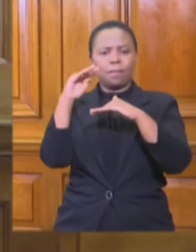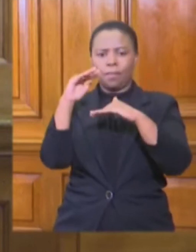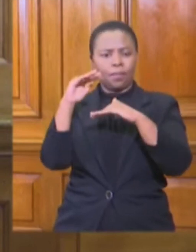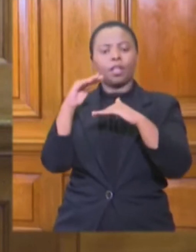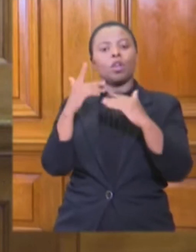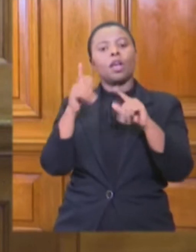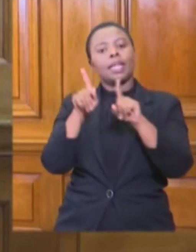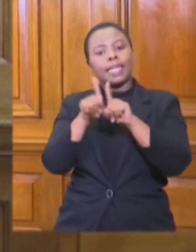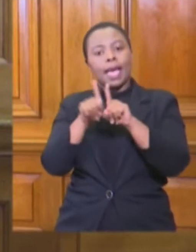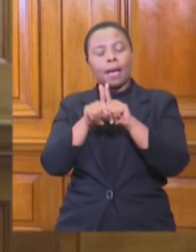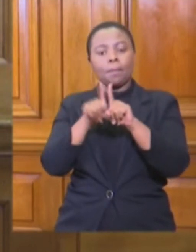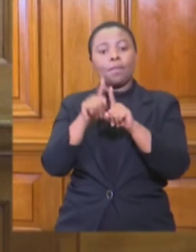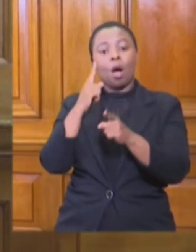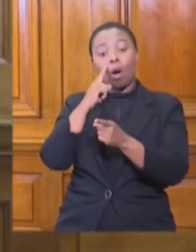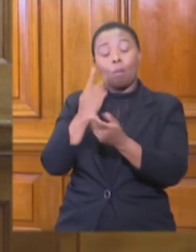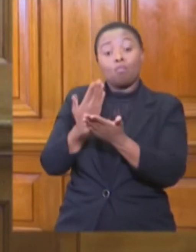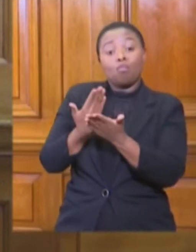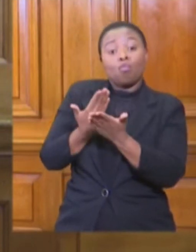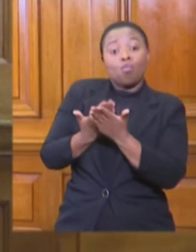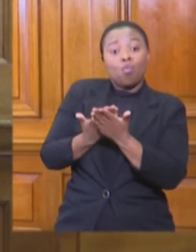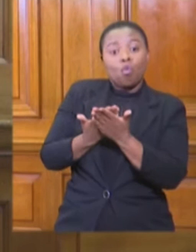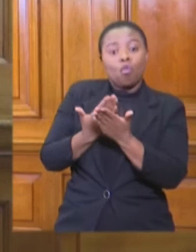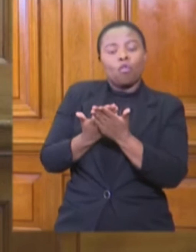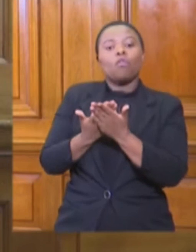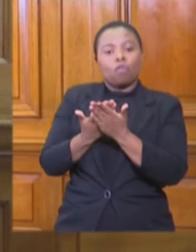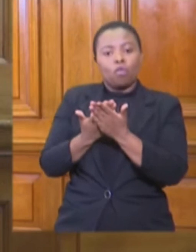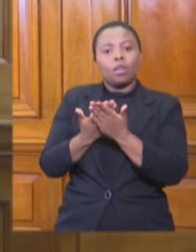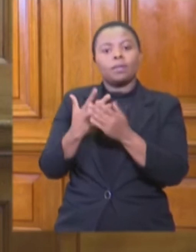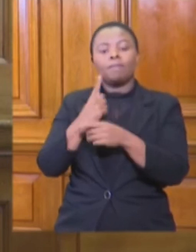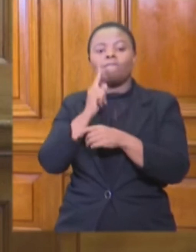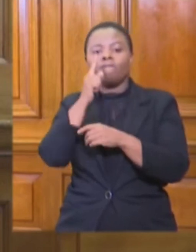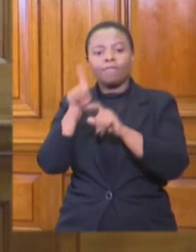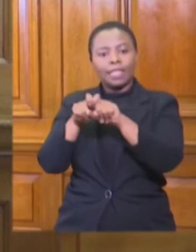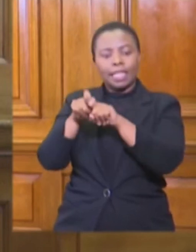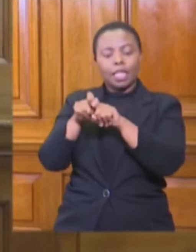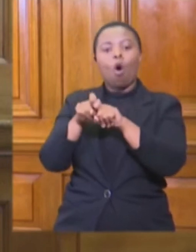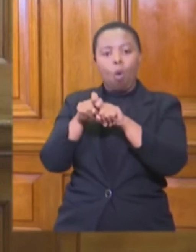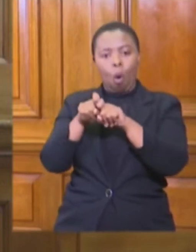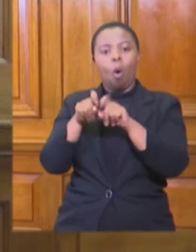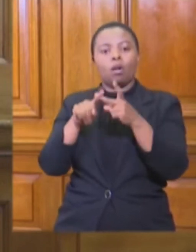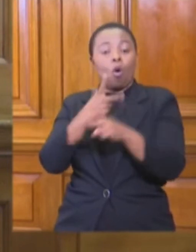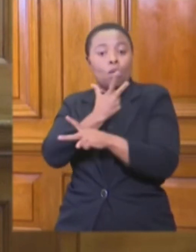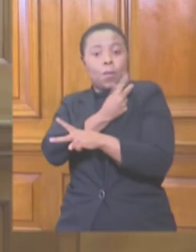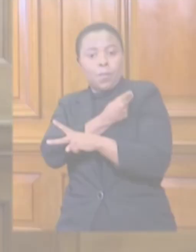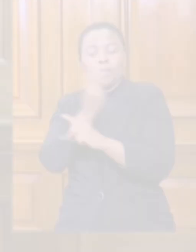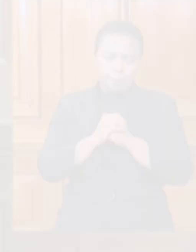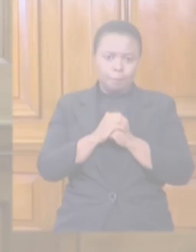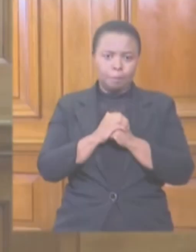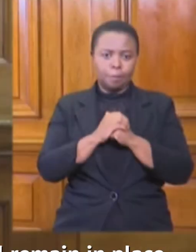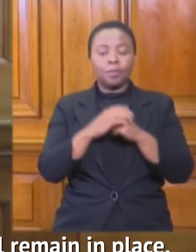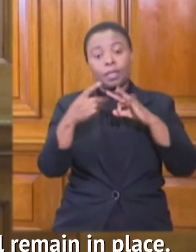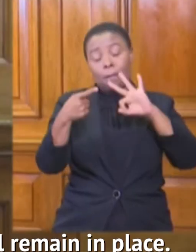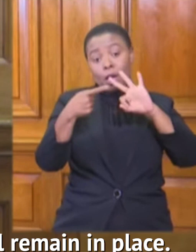of vaccination or a COVID test not older than 72 hours is required for entrance to the venue.